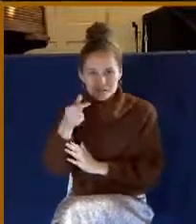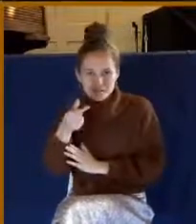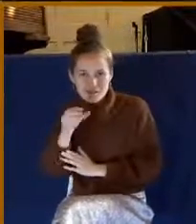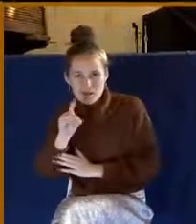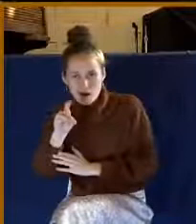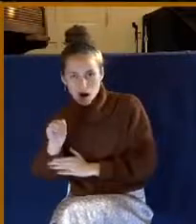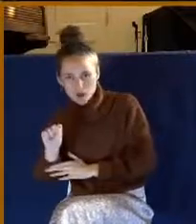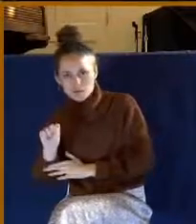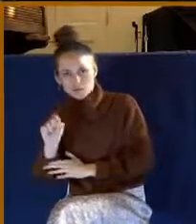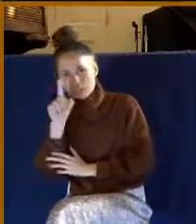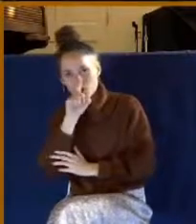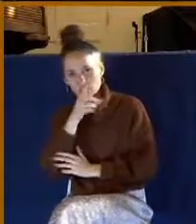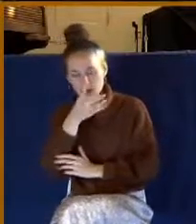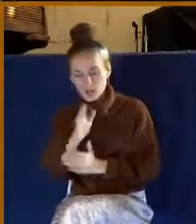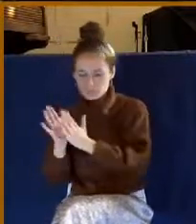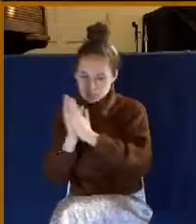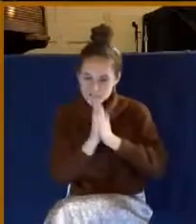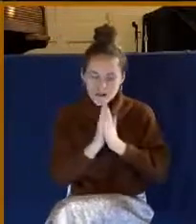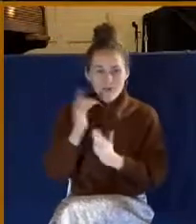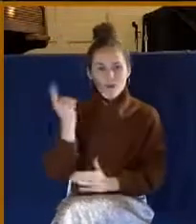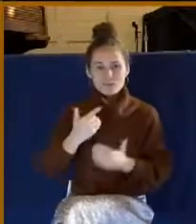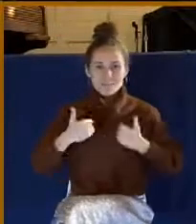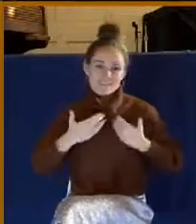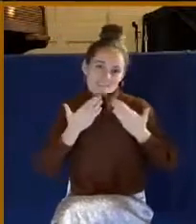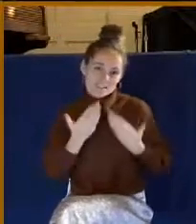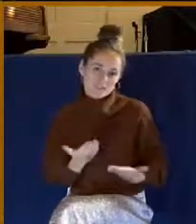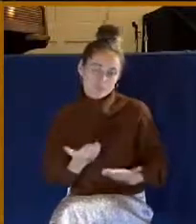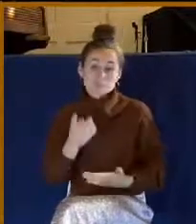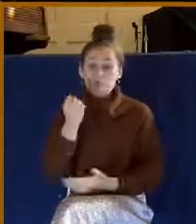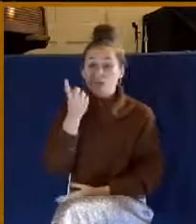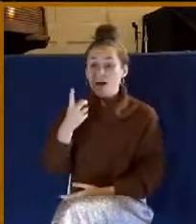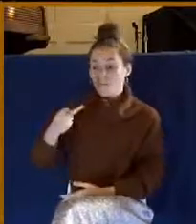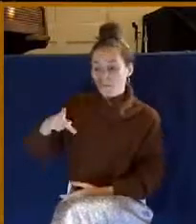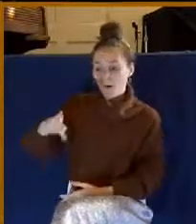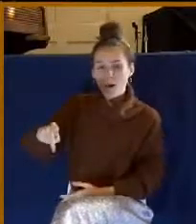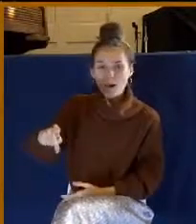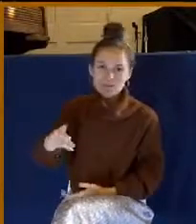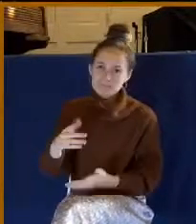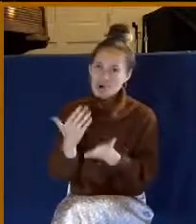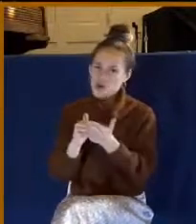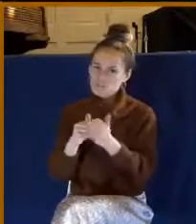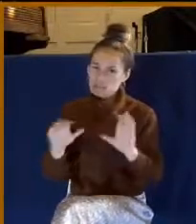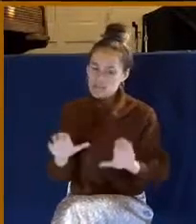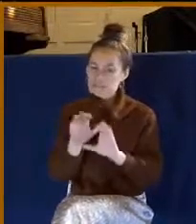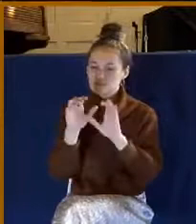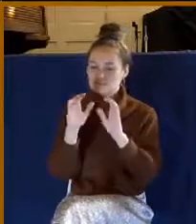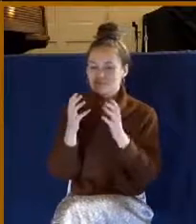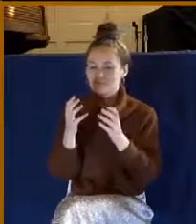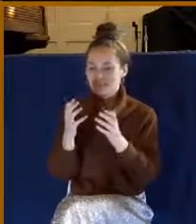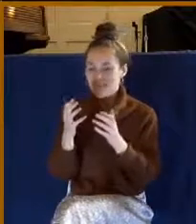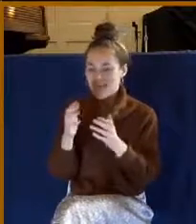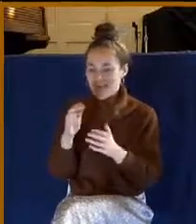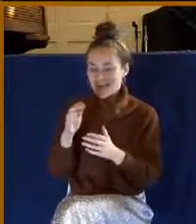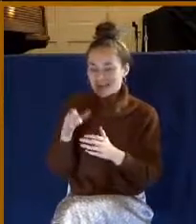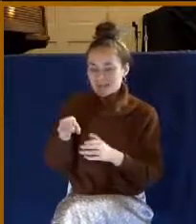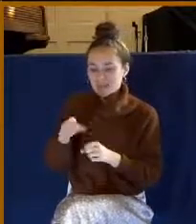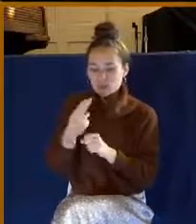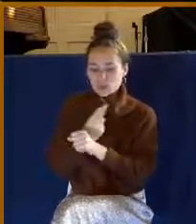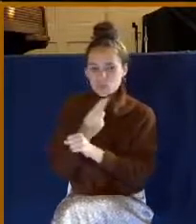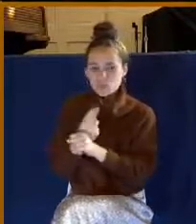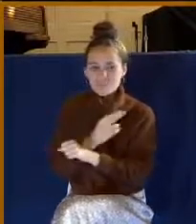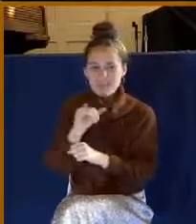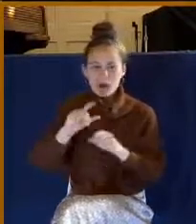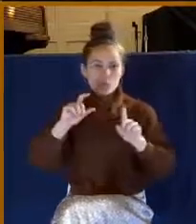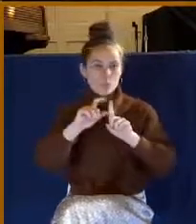thanksgiving. And what the Apostle Paul does is he does this many times in many places in the Bible. He'll take that word, and he will baptize that